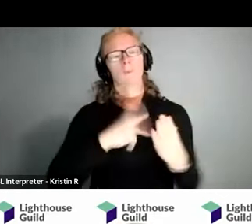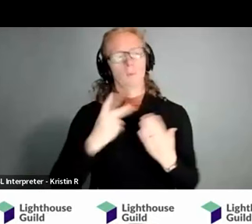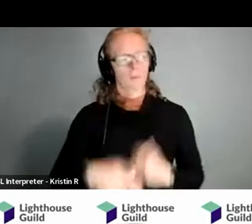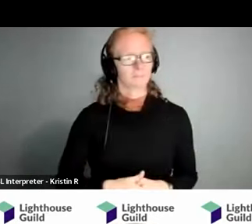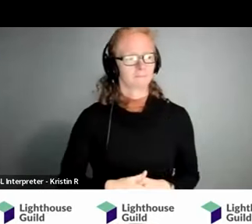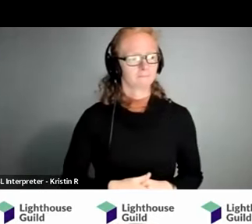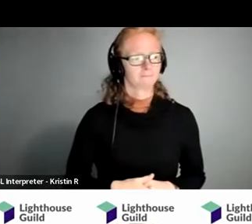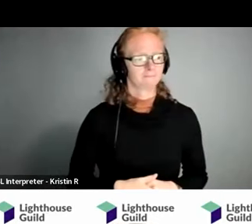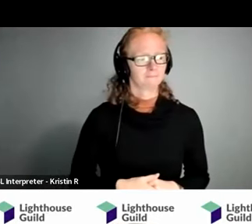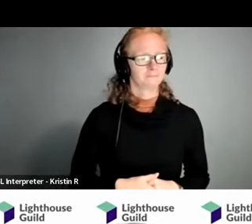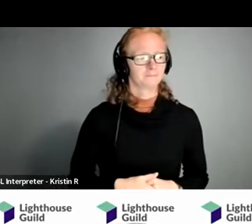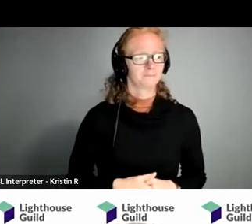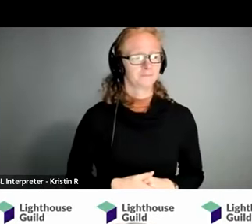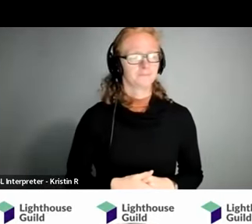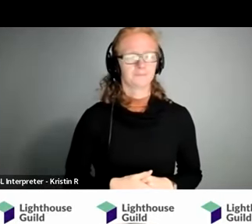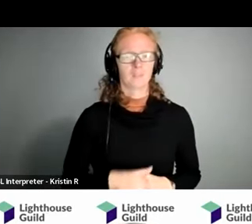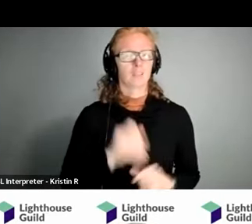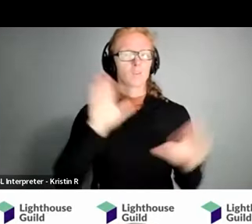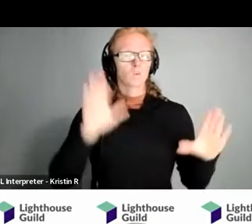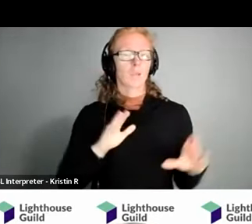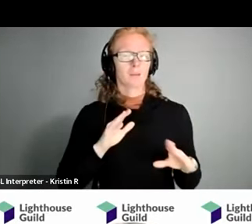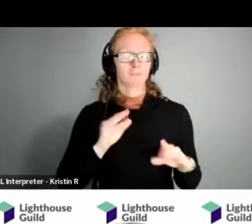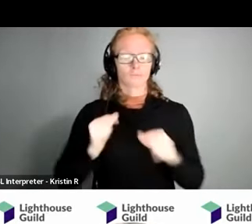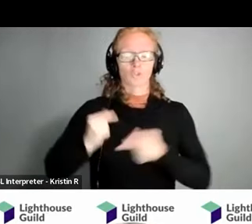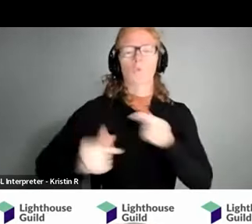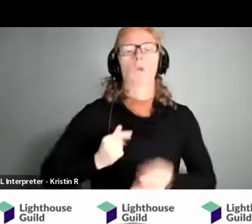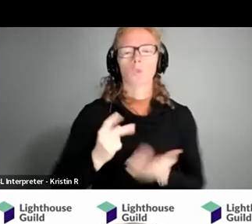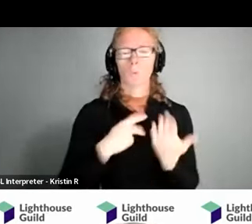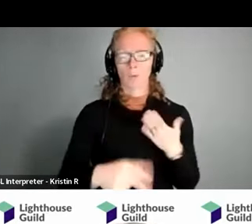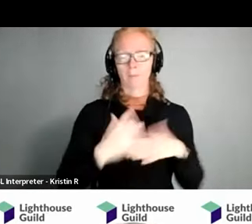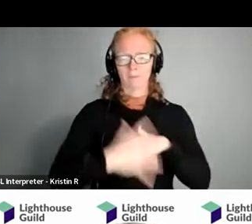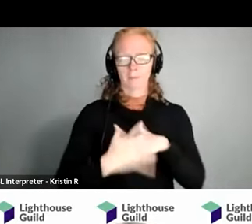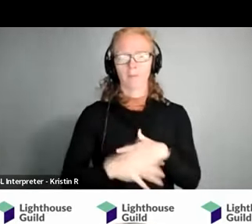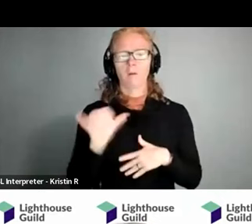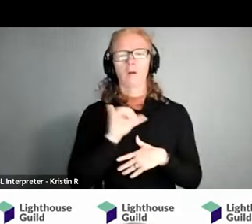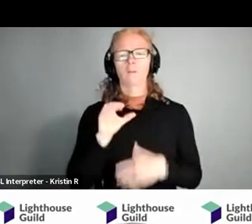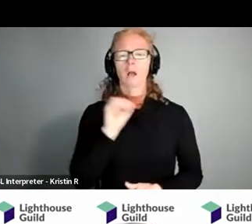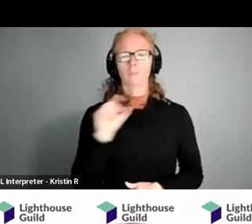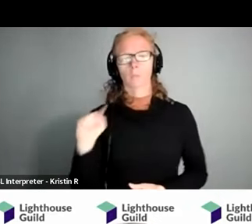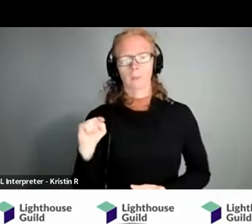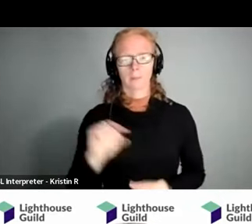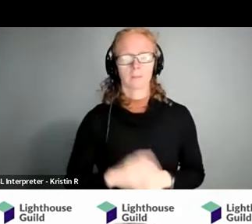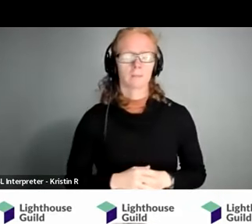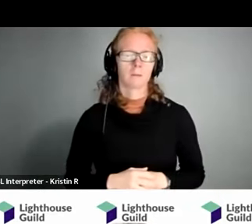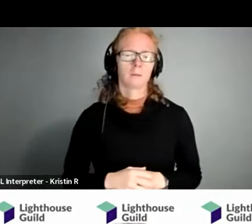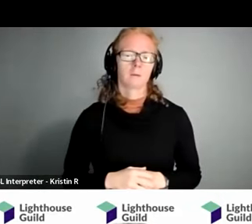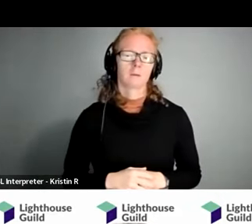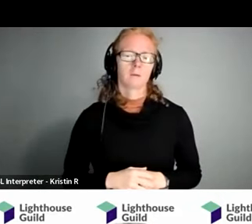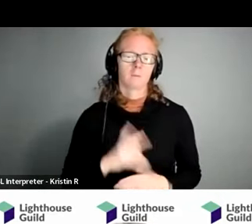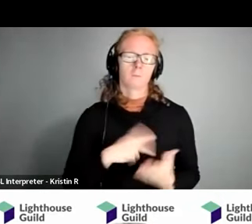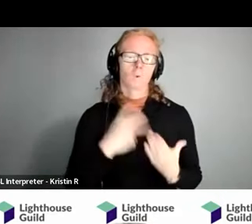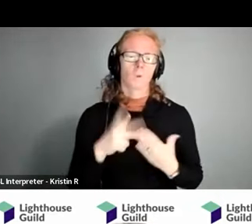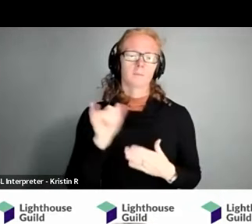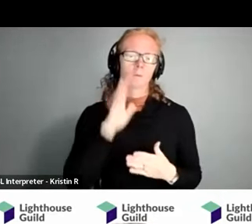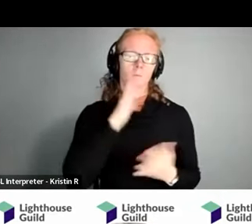great intergenerational uh program that we have as well as um we have occupational therapists as well as programs that